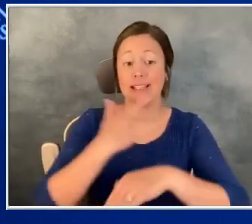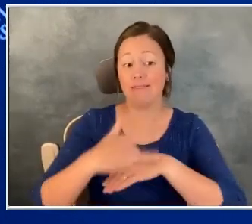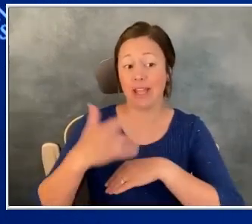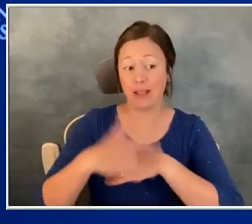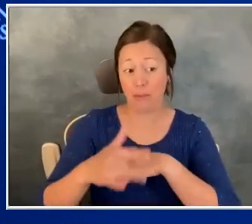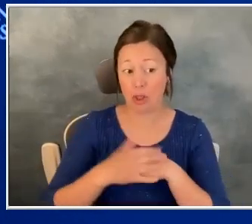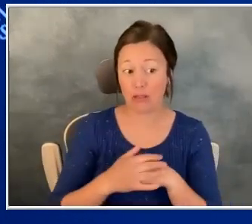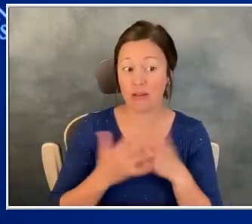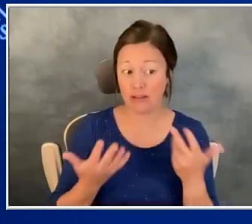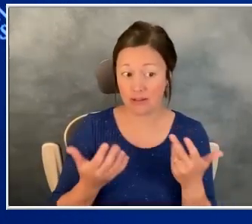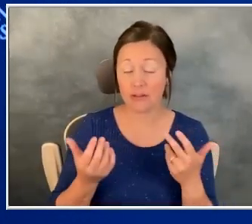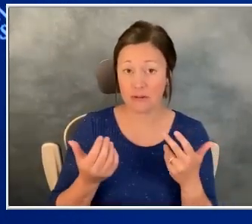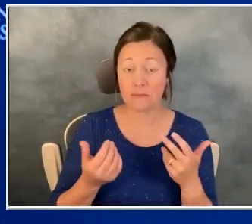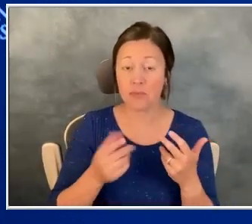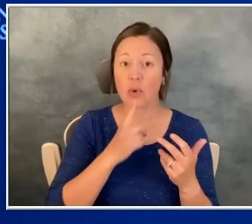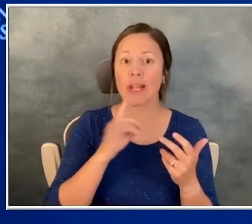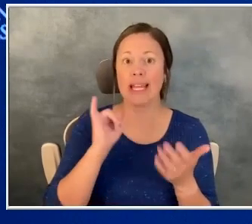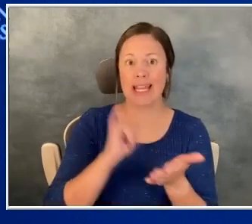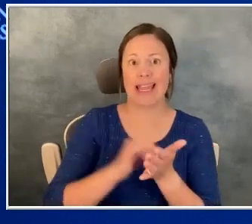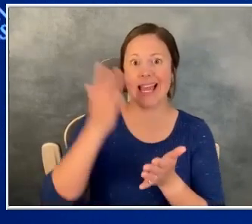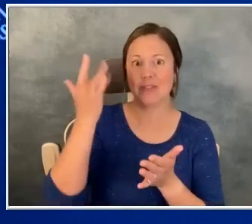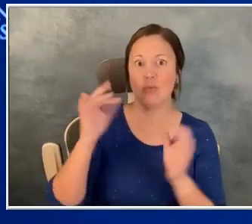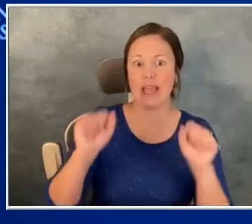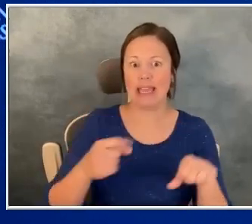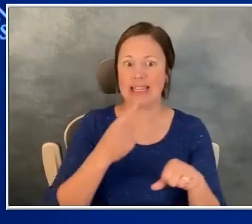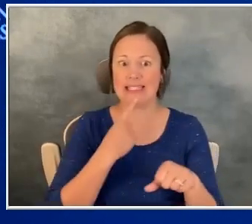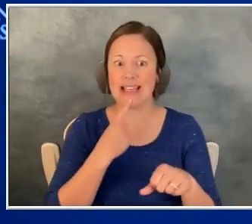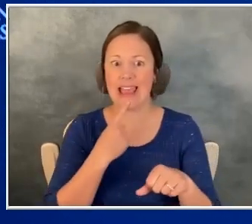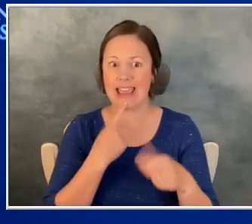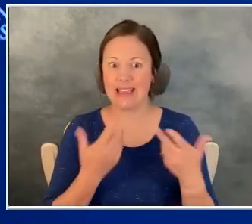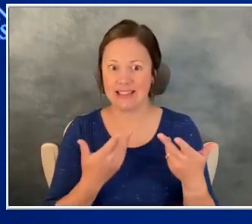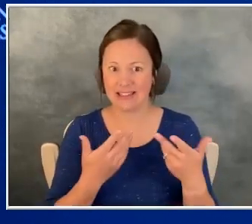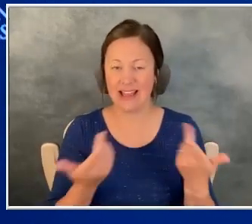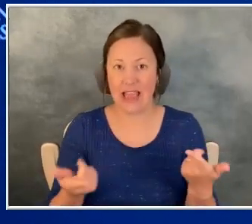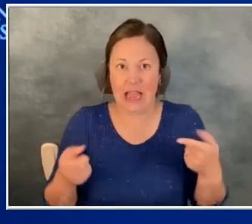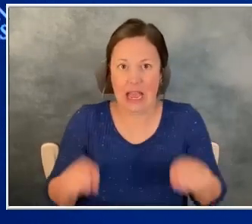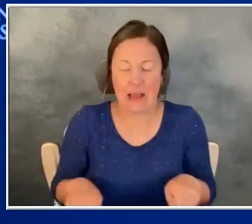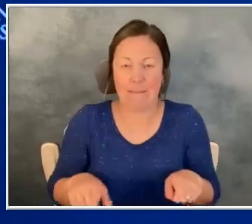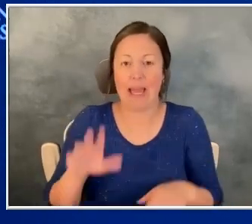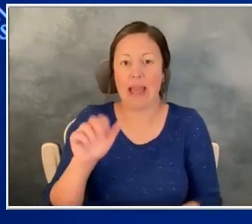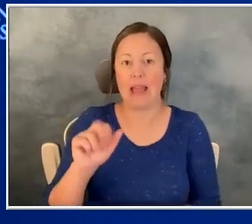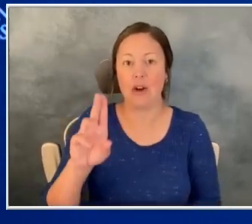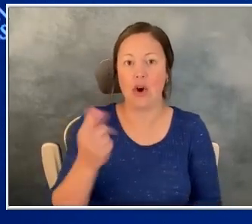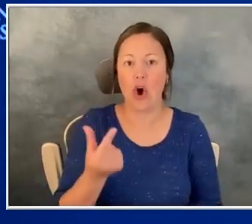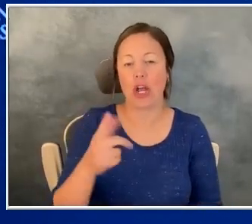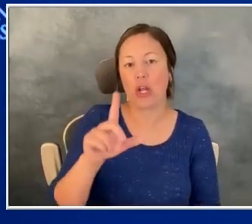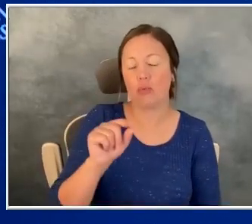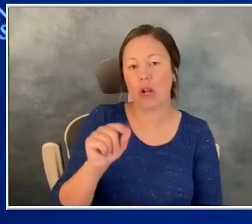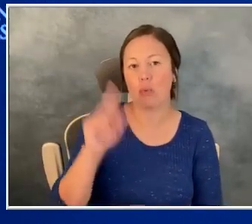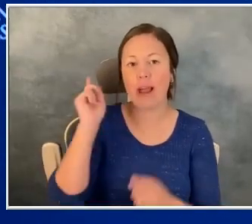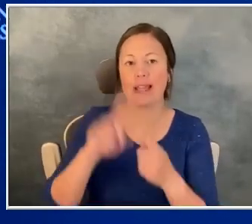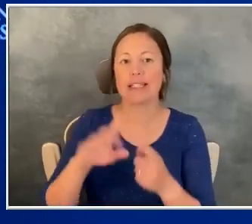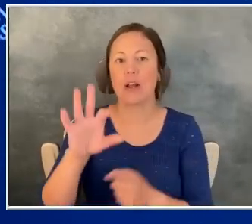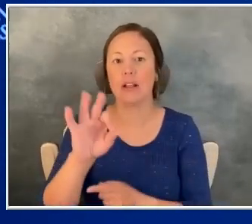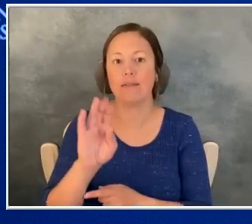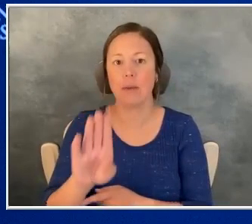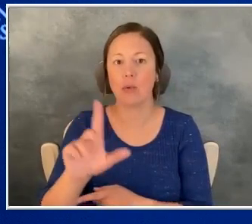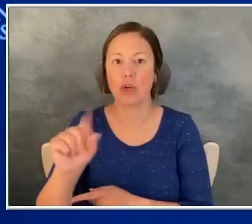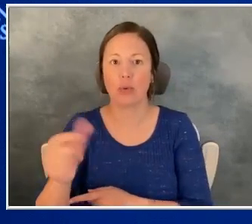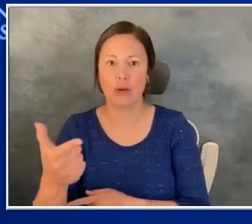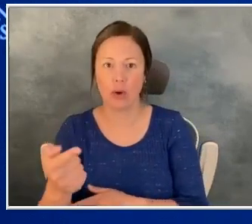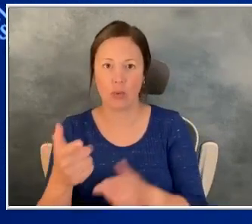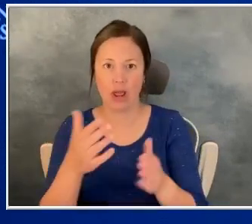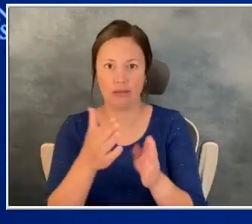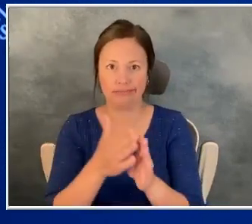that's why we were able to say that about the unvaccinated people. This took place from August 2020 to about February 2021. So